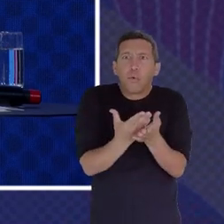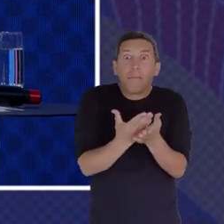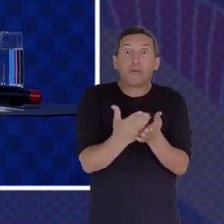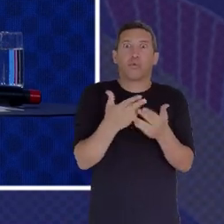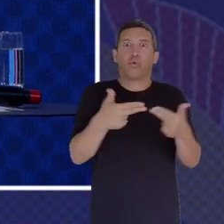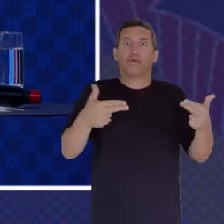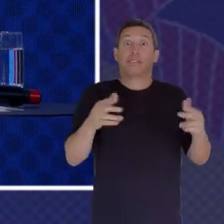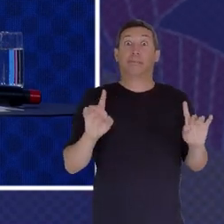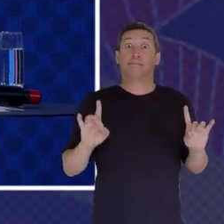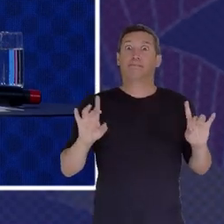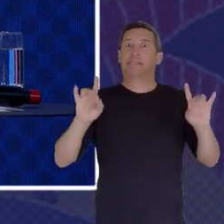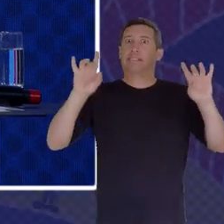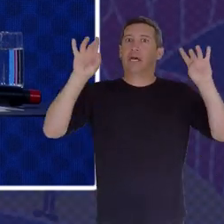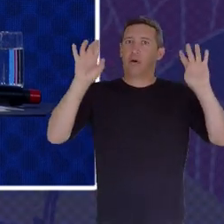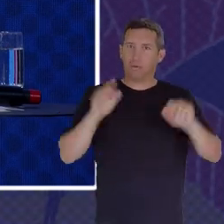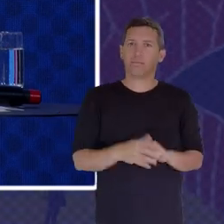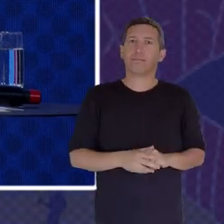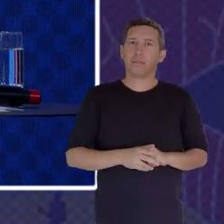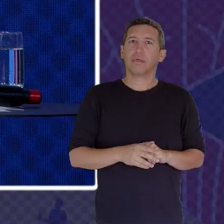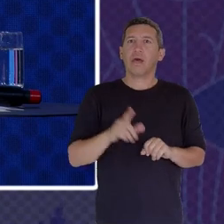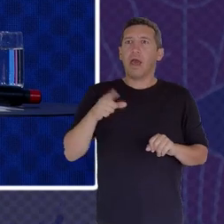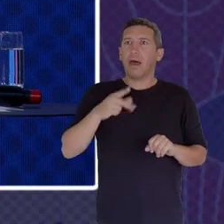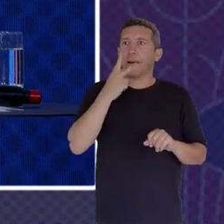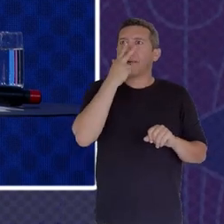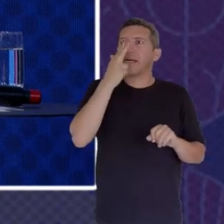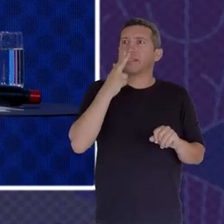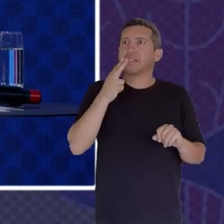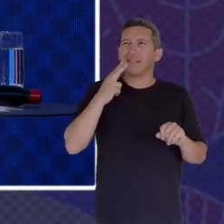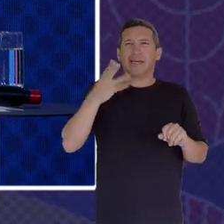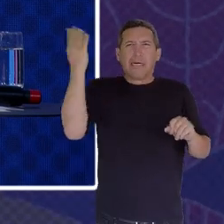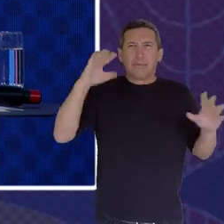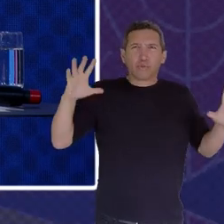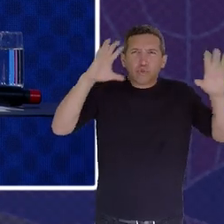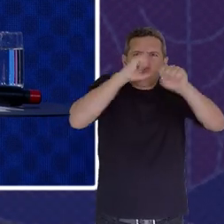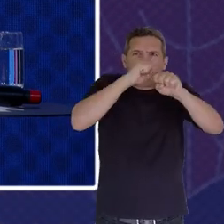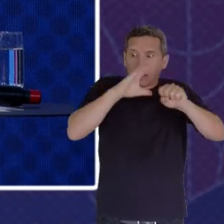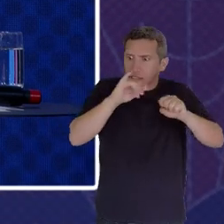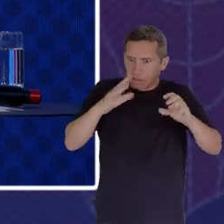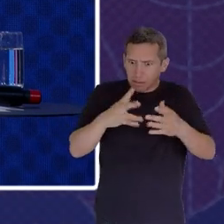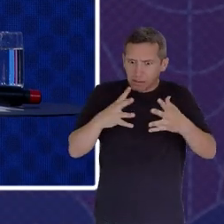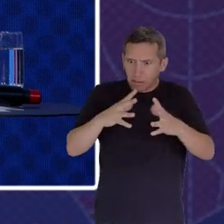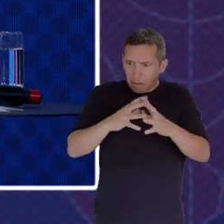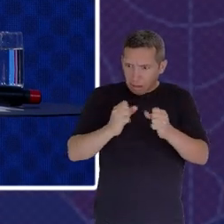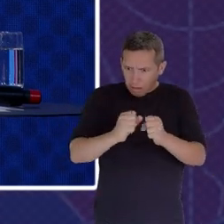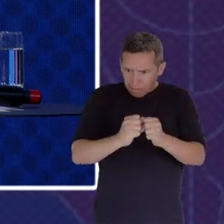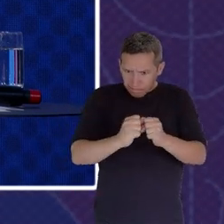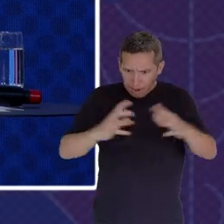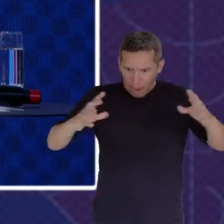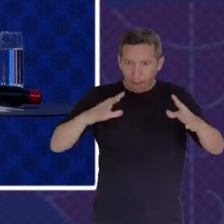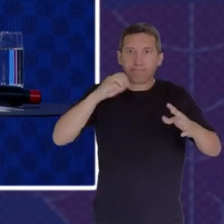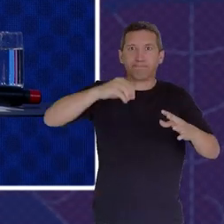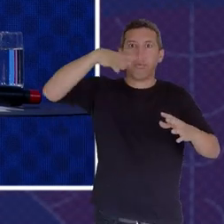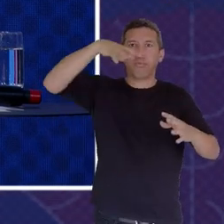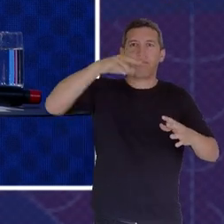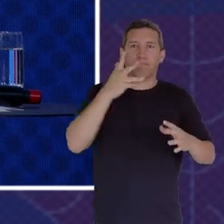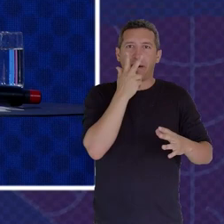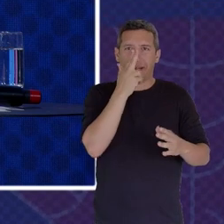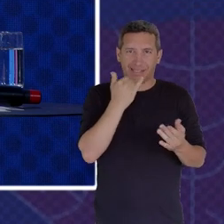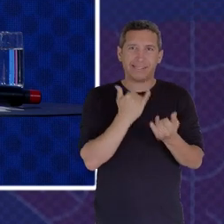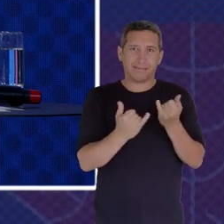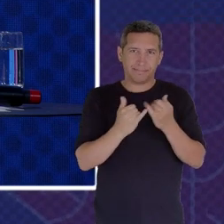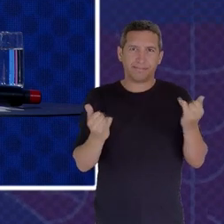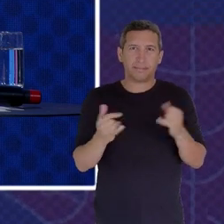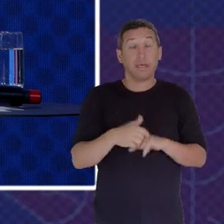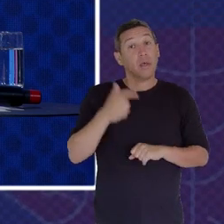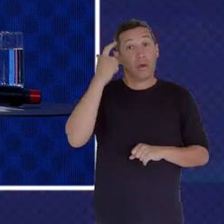And There Was So Much Fundamental Work To Be Done And There Was No Time To Spare So I've Been Thinking A Lot